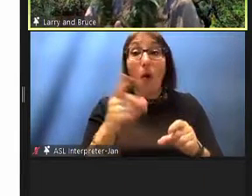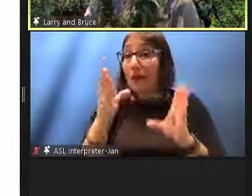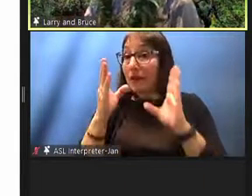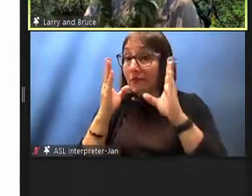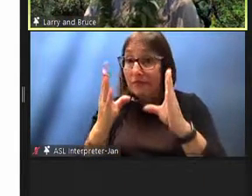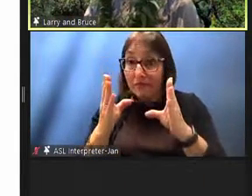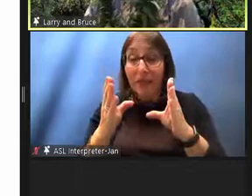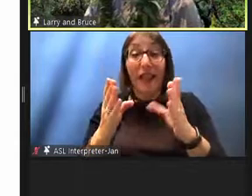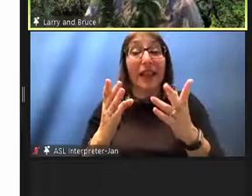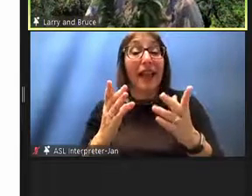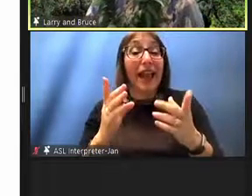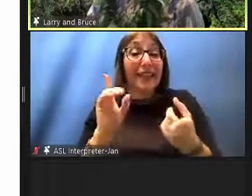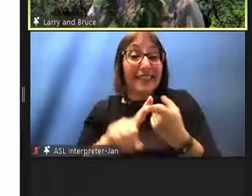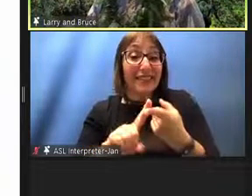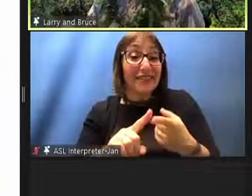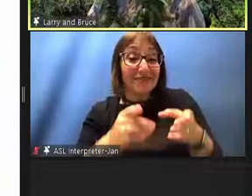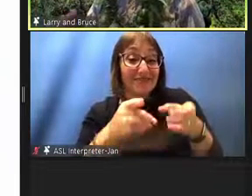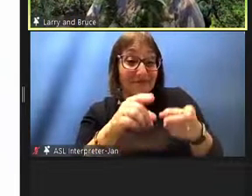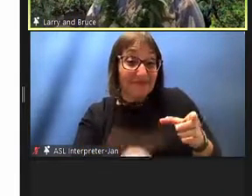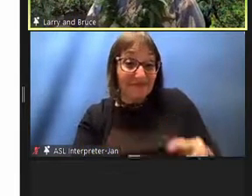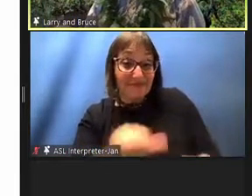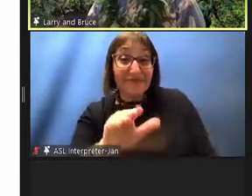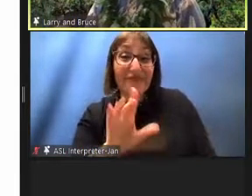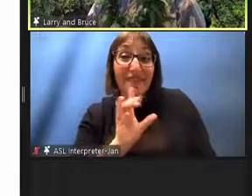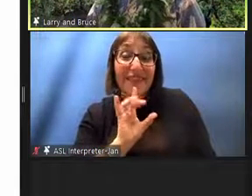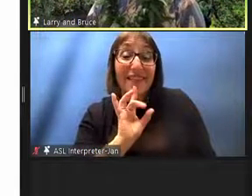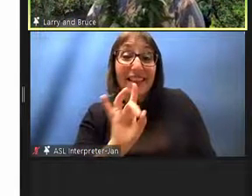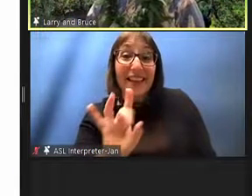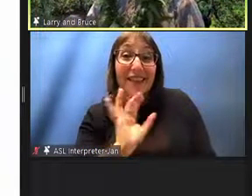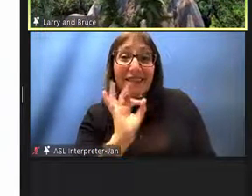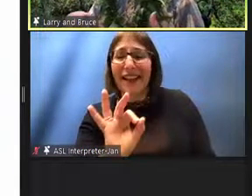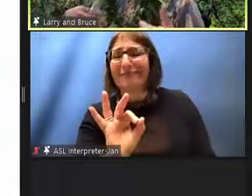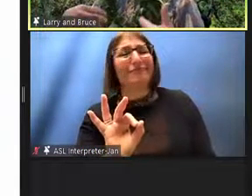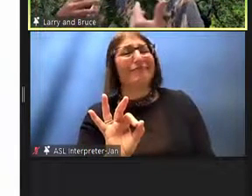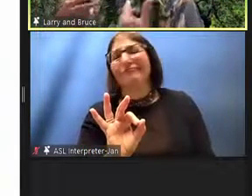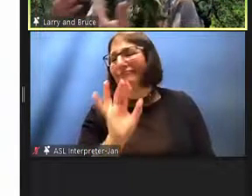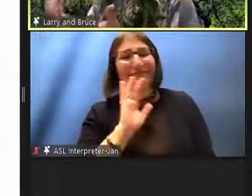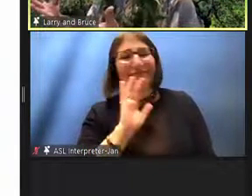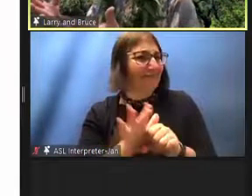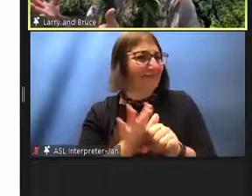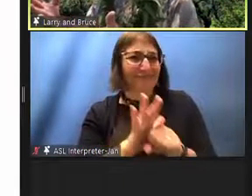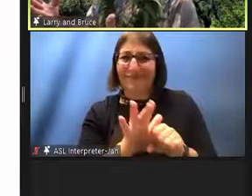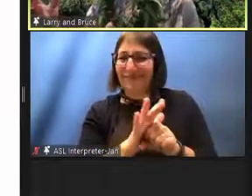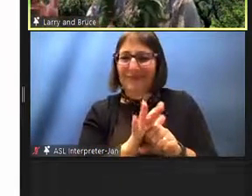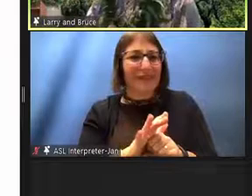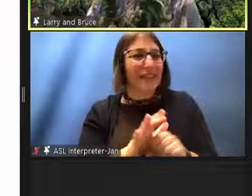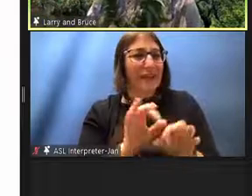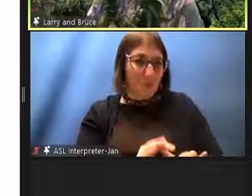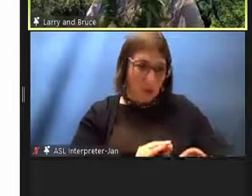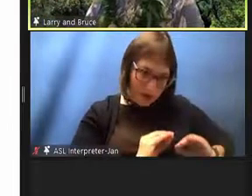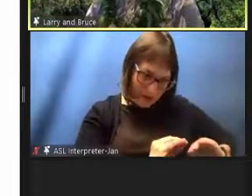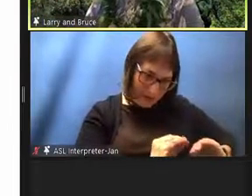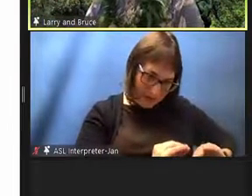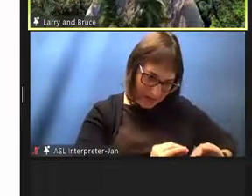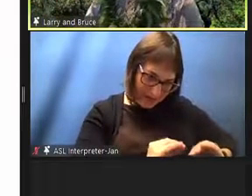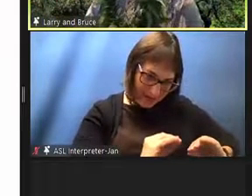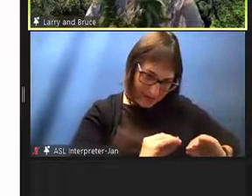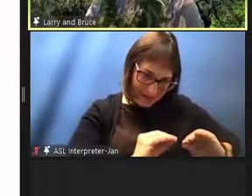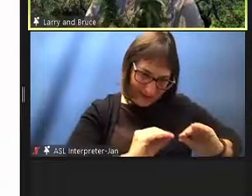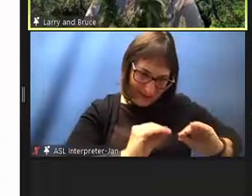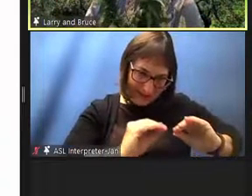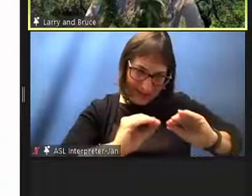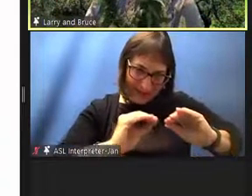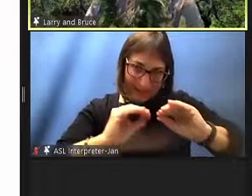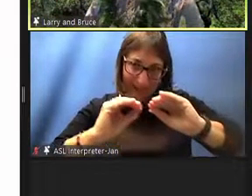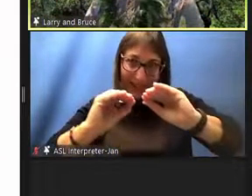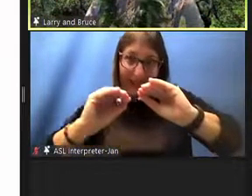eight or nine years old, it's not enough. We had to do it all the way, and now we, of course, we have all the